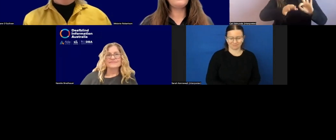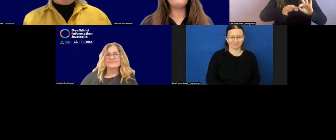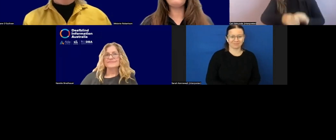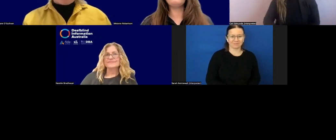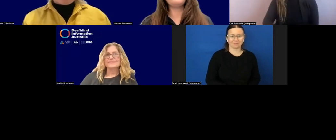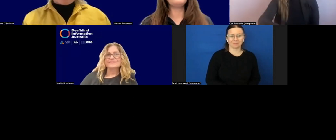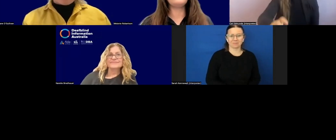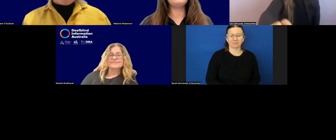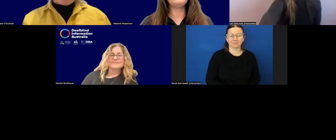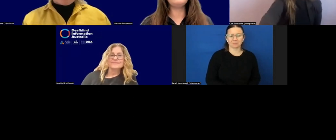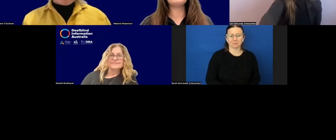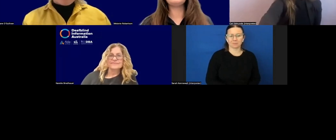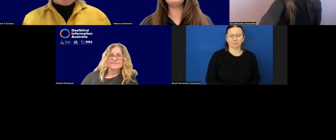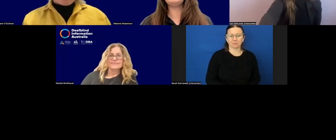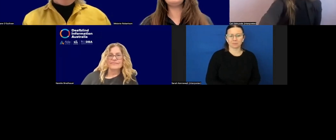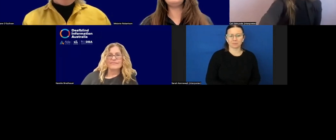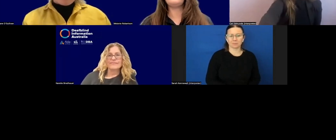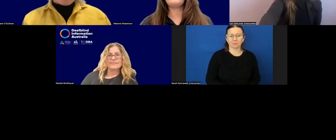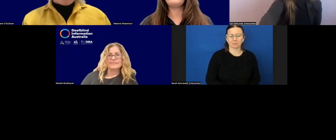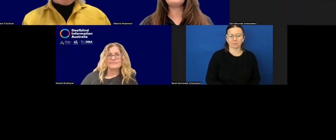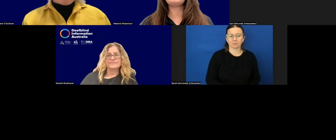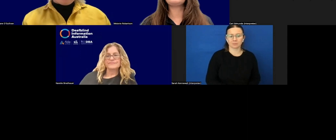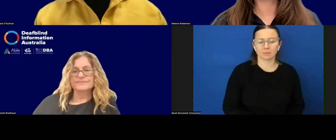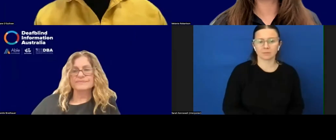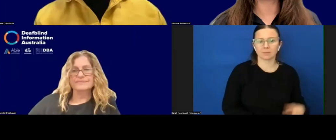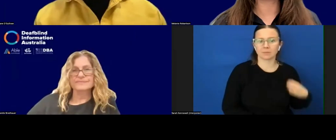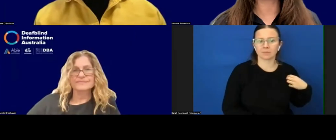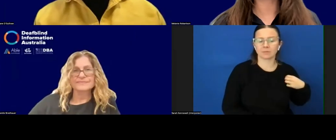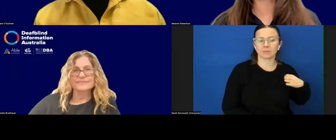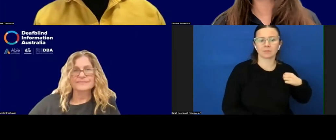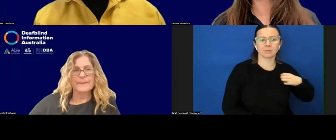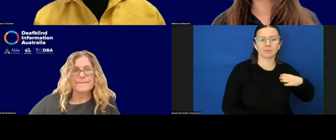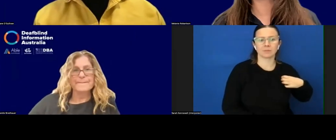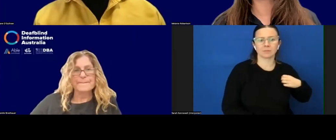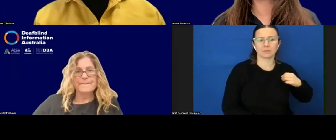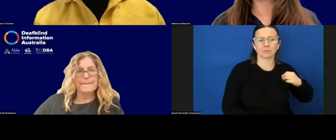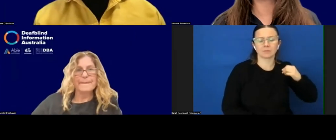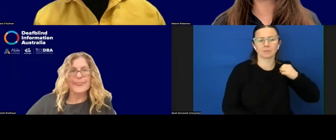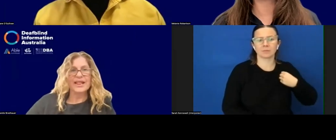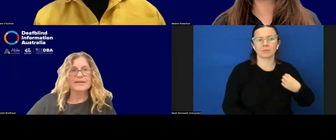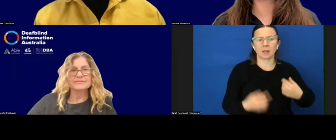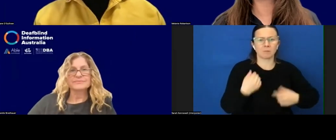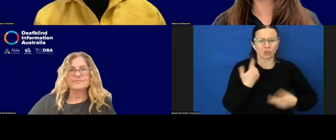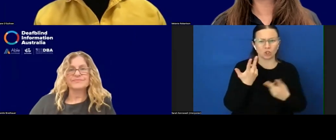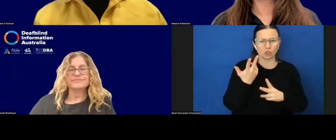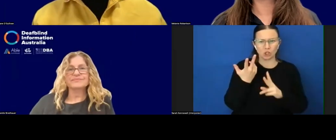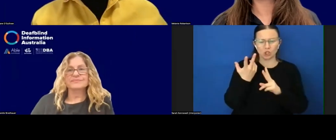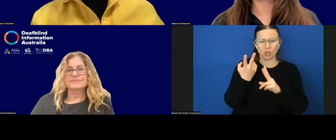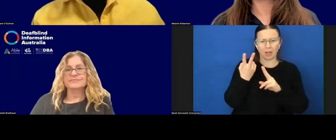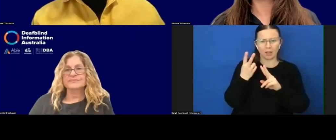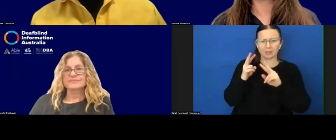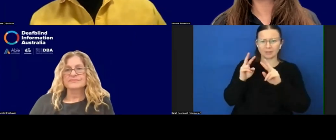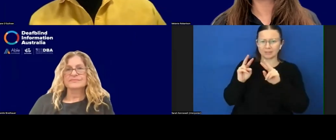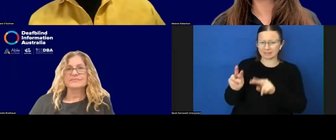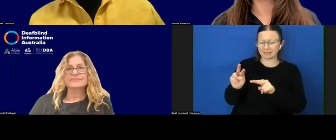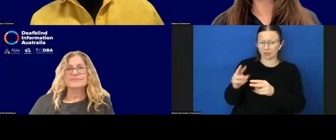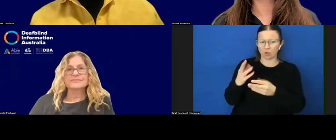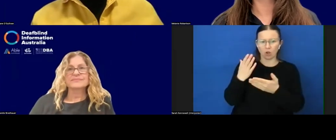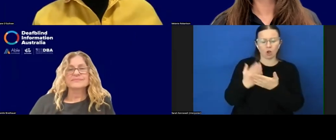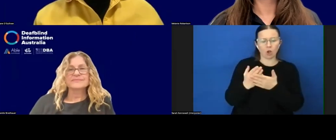I would like, I'm just checking, keeping an eye on the